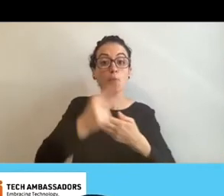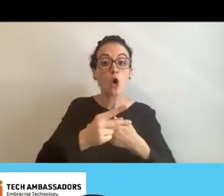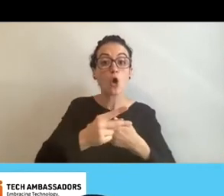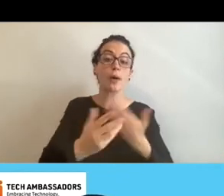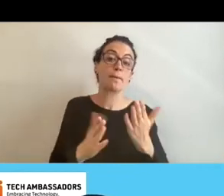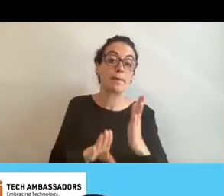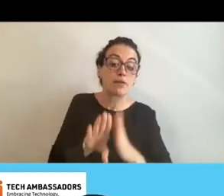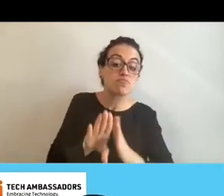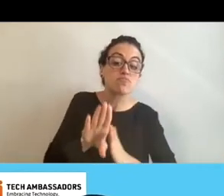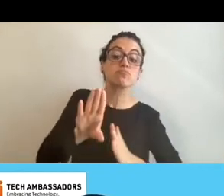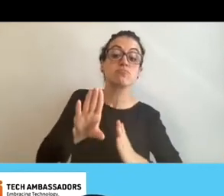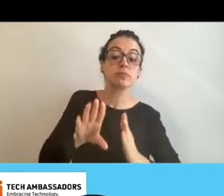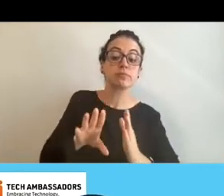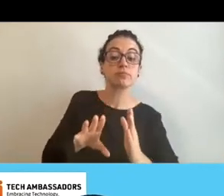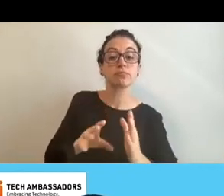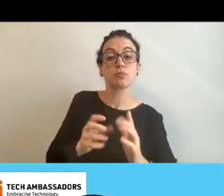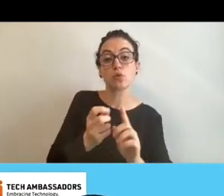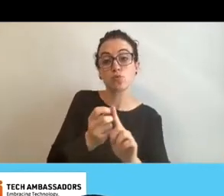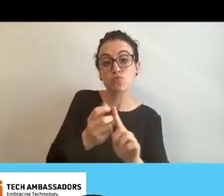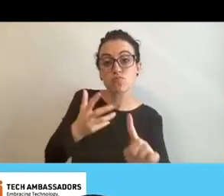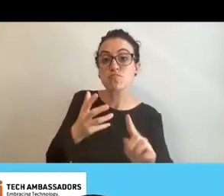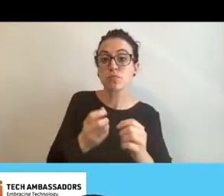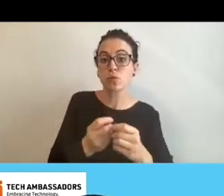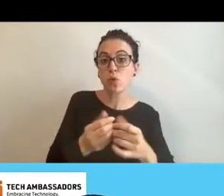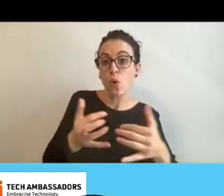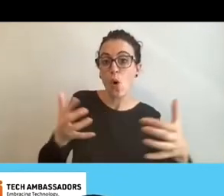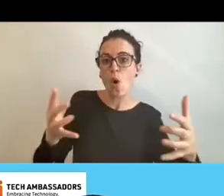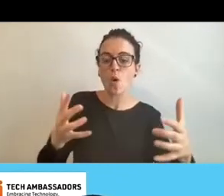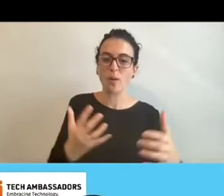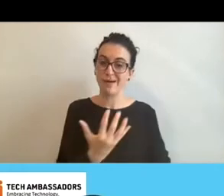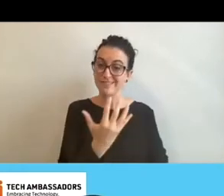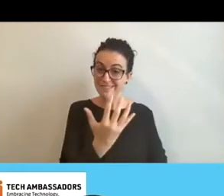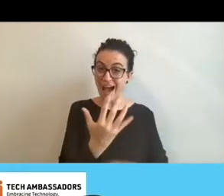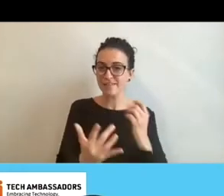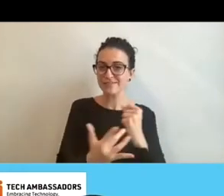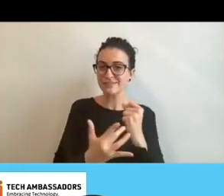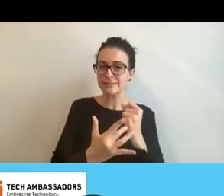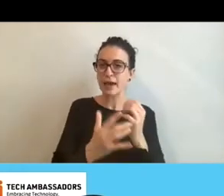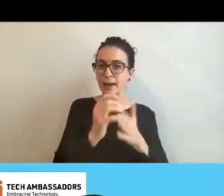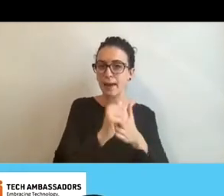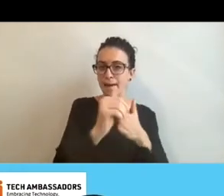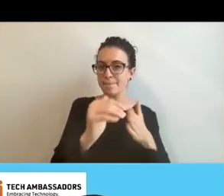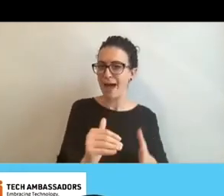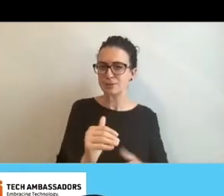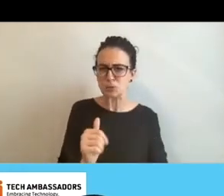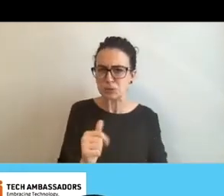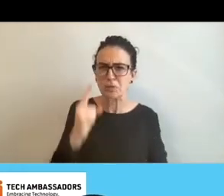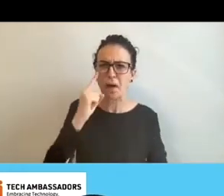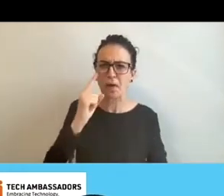there will be more than just five taken lessons. Hopefully there will be one in each county